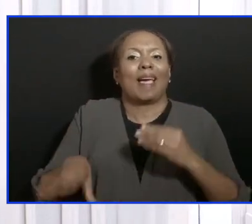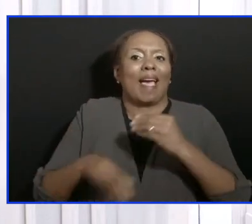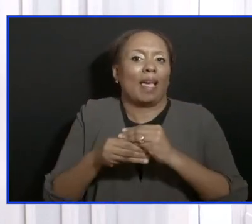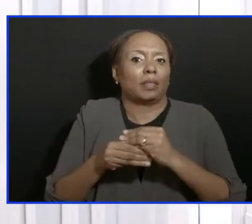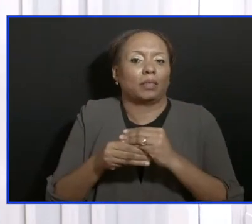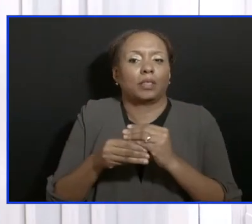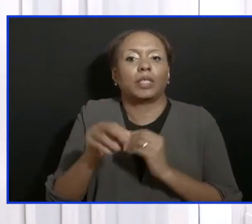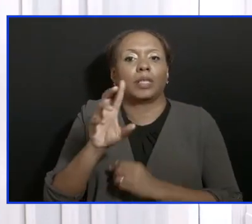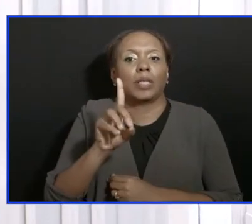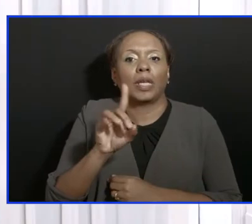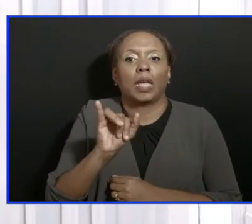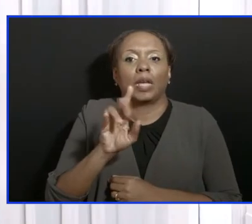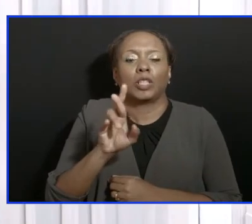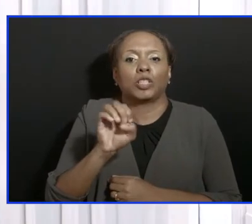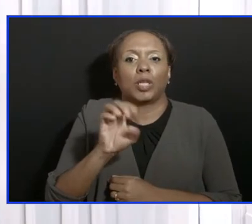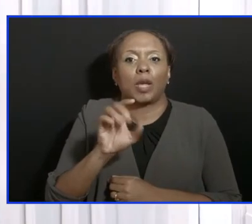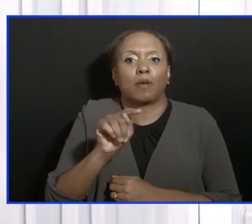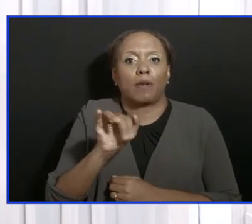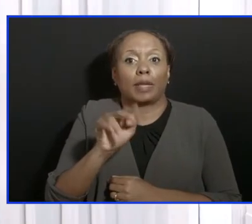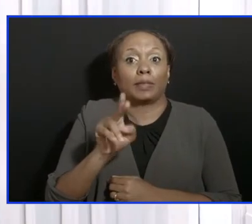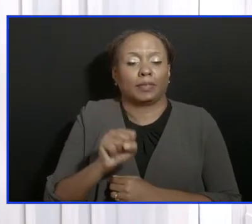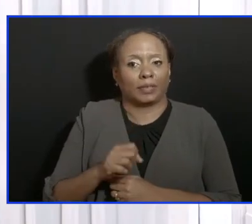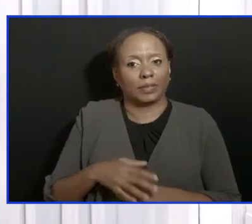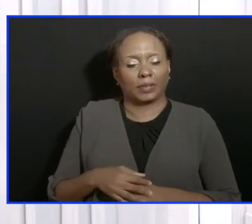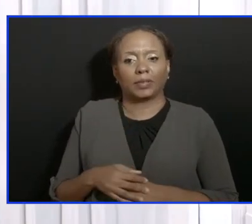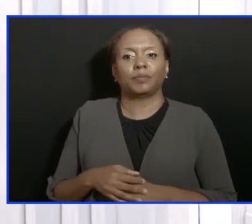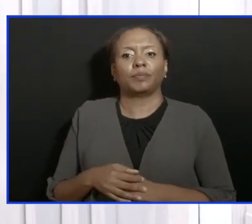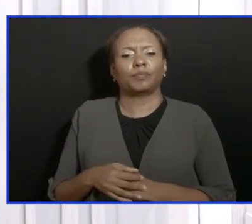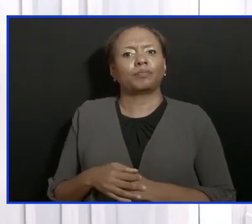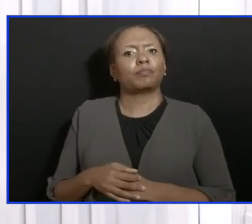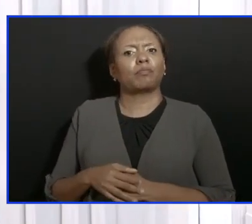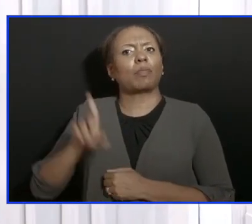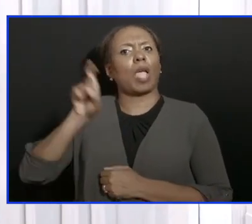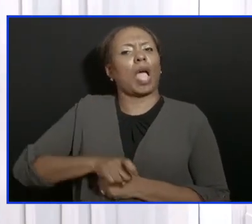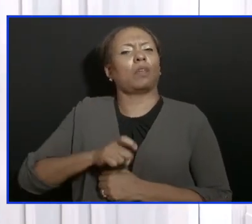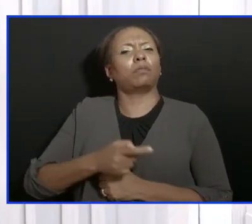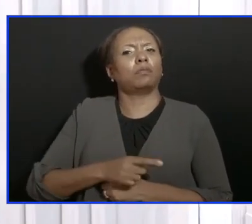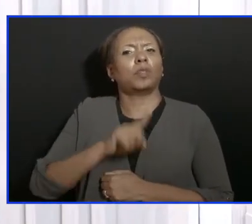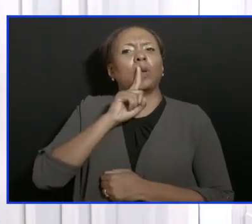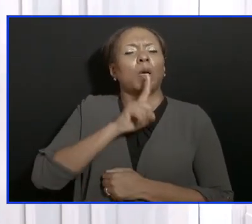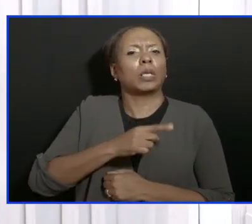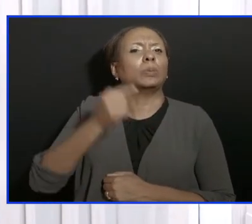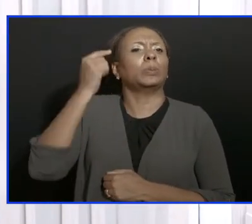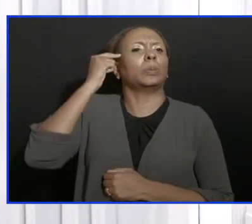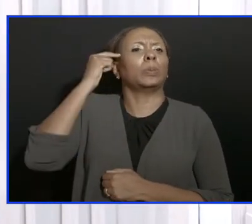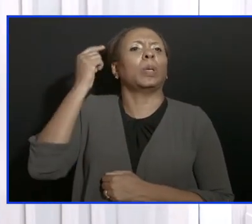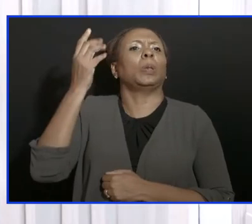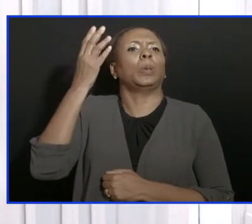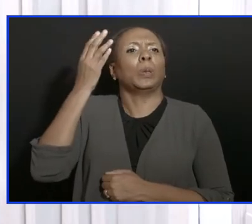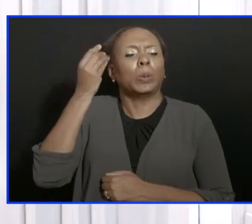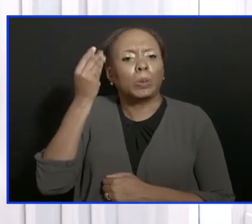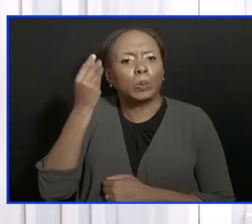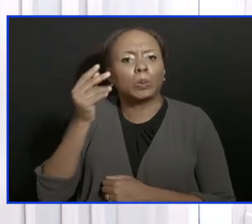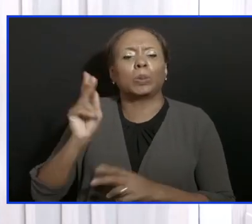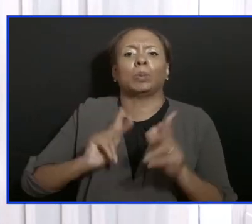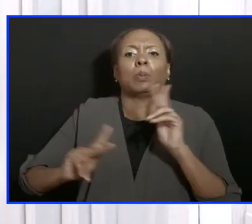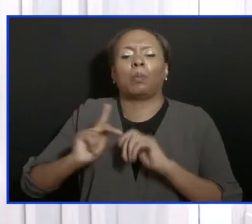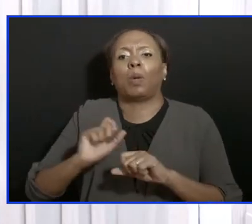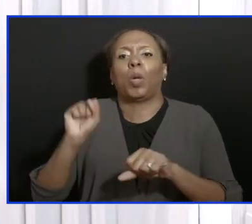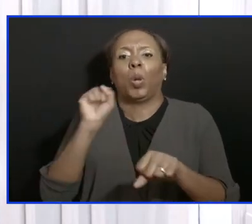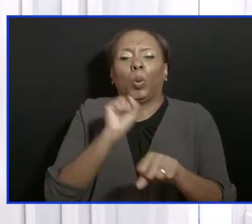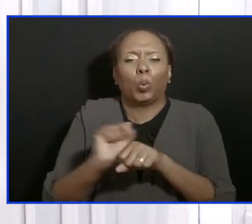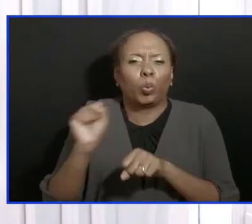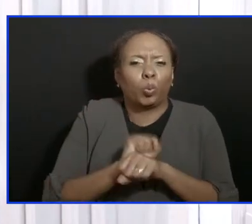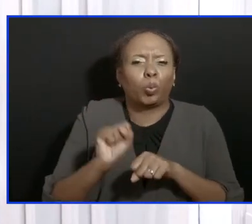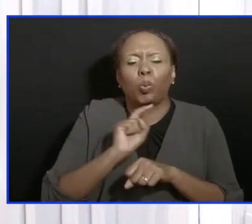I just really want to say, look, we need to be conscious that among us we have people who are working beyond the call of